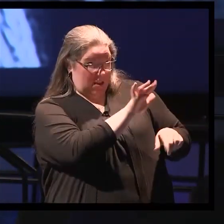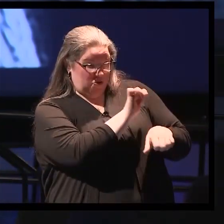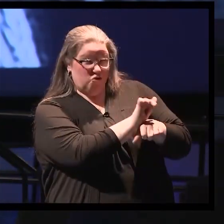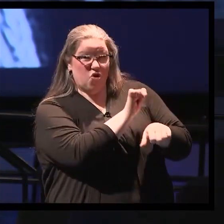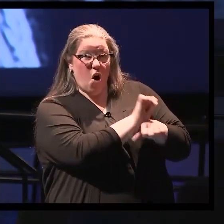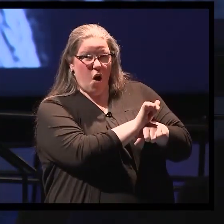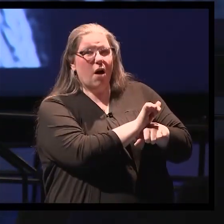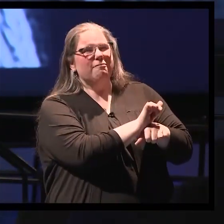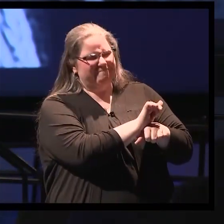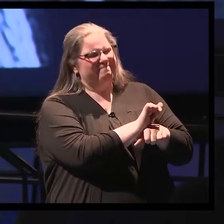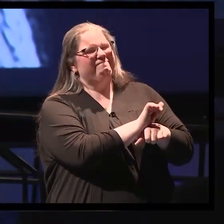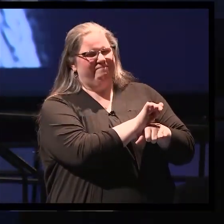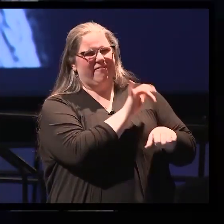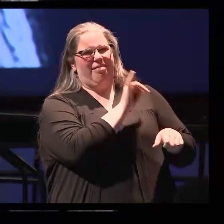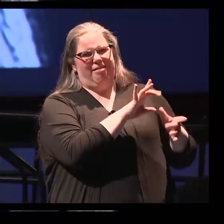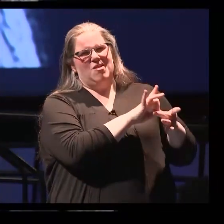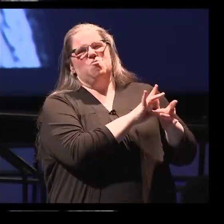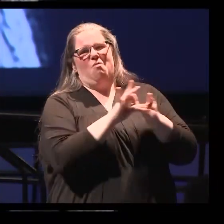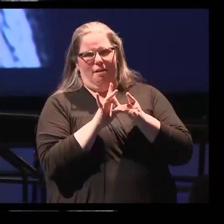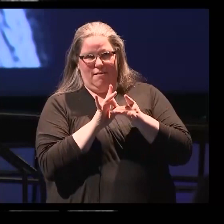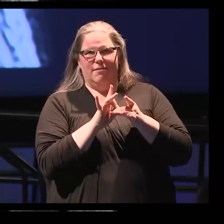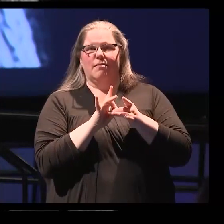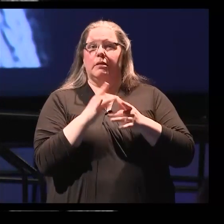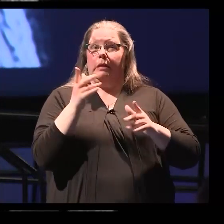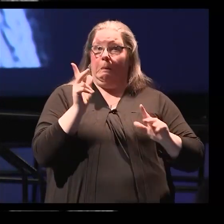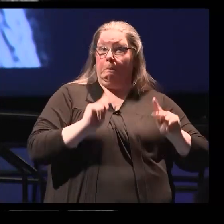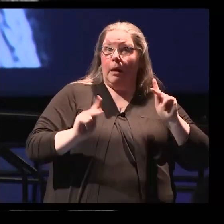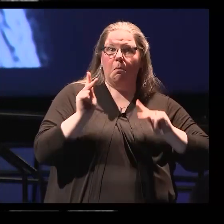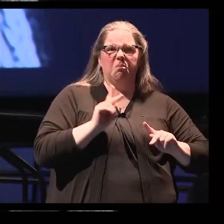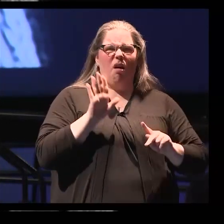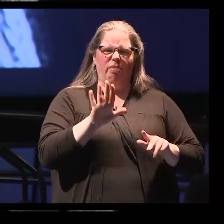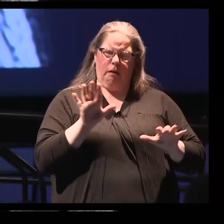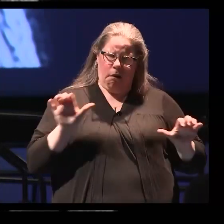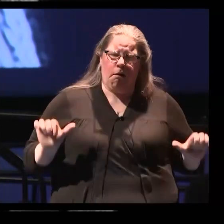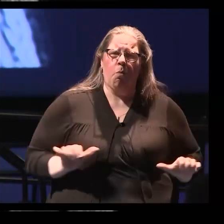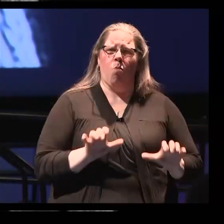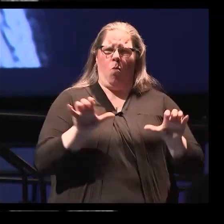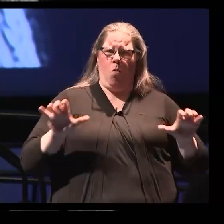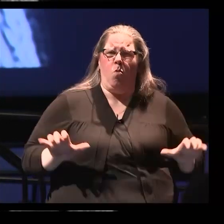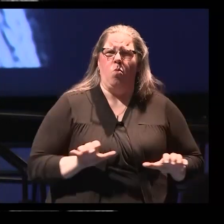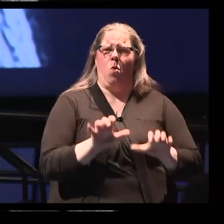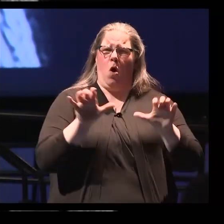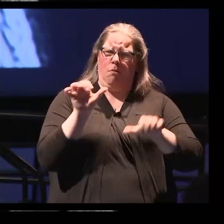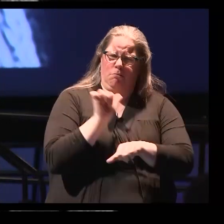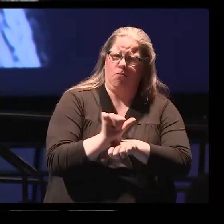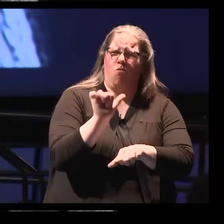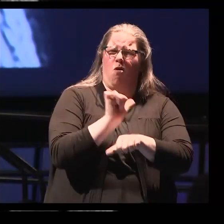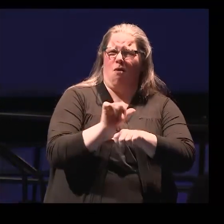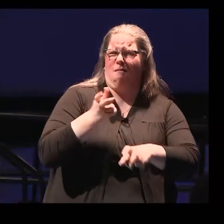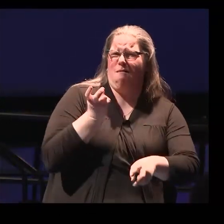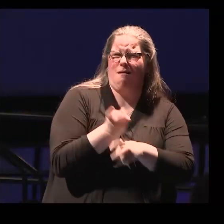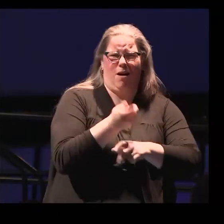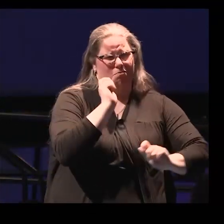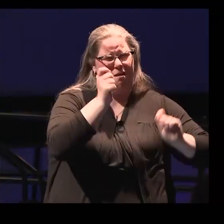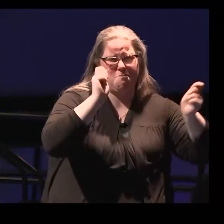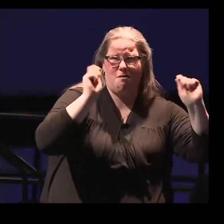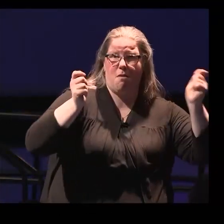So people who have labor-intensive jobs, such as mining, this can be associated with a higher incidence of this disease.